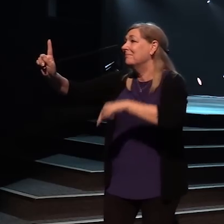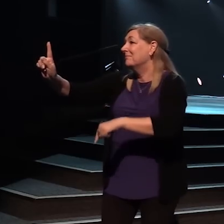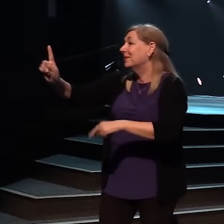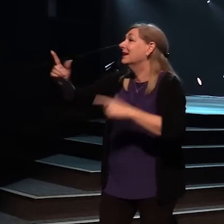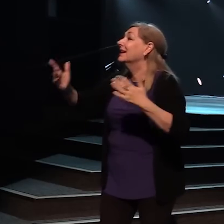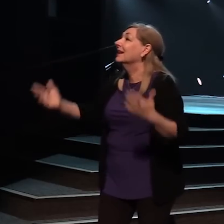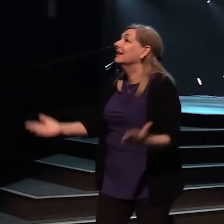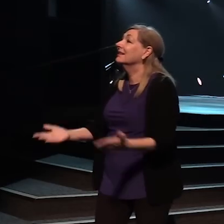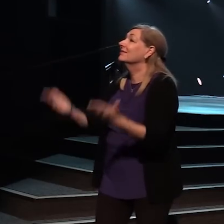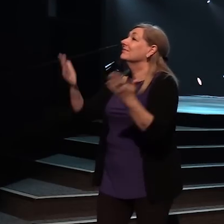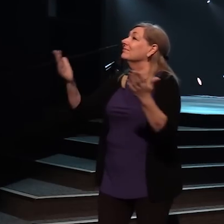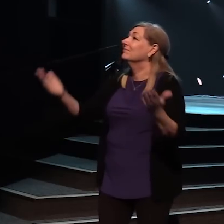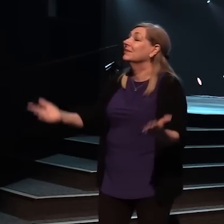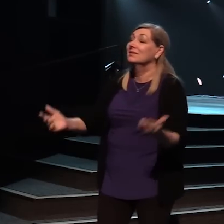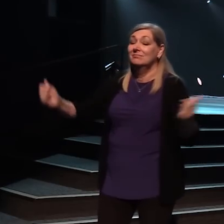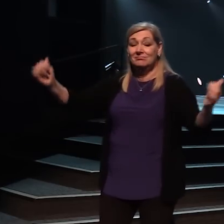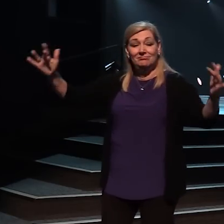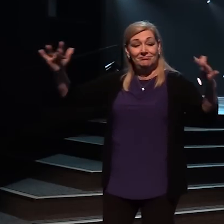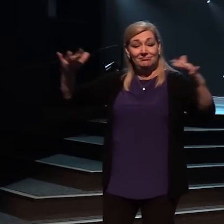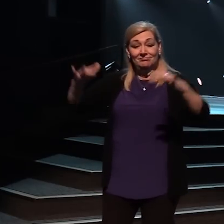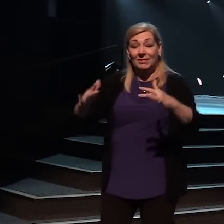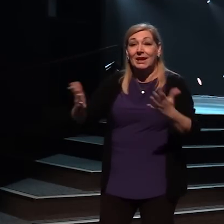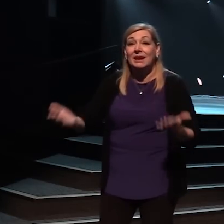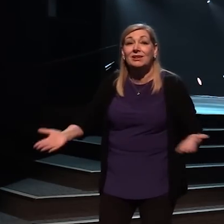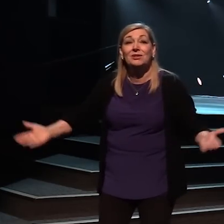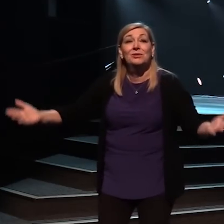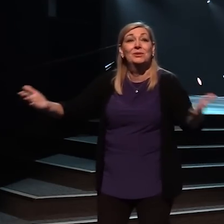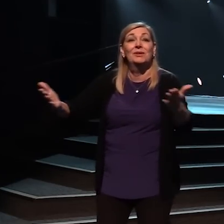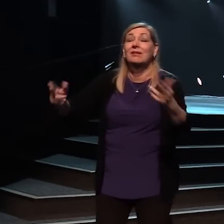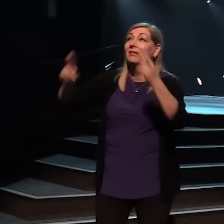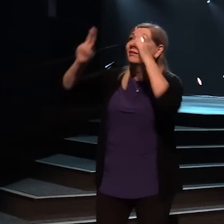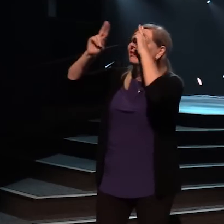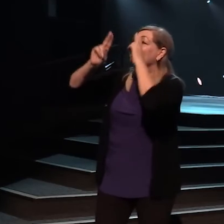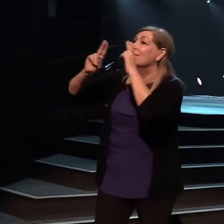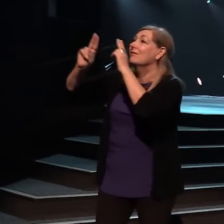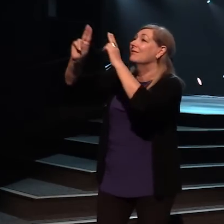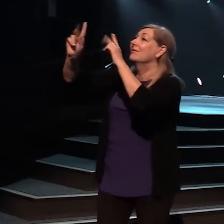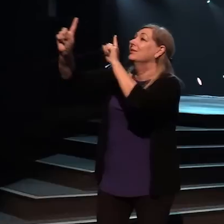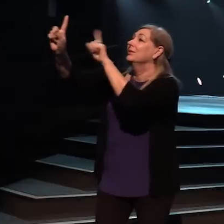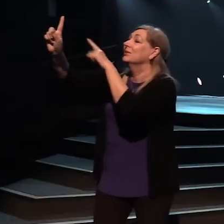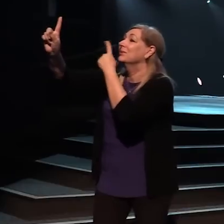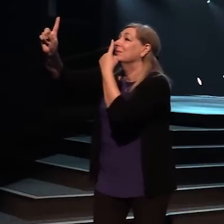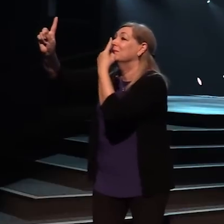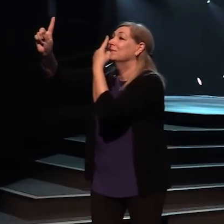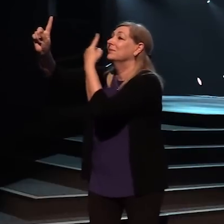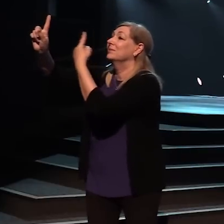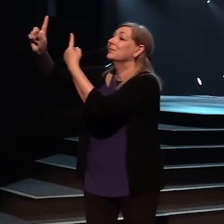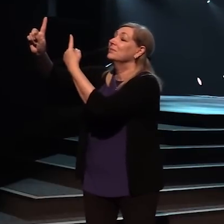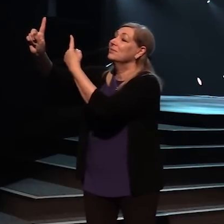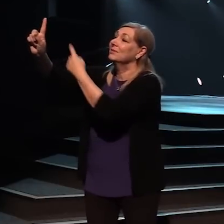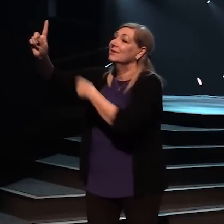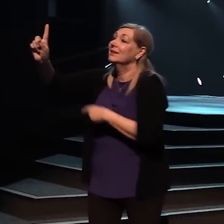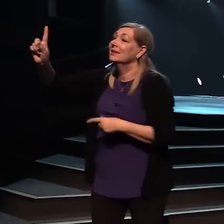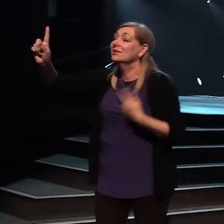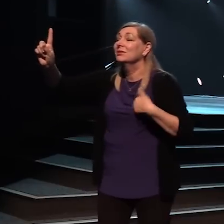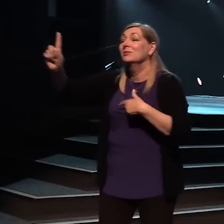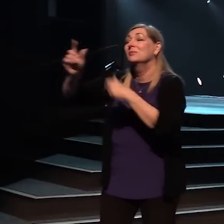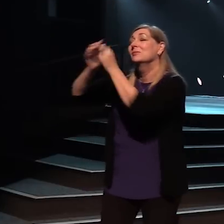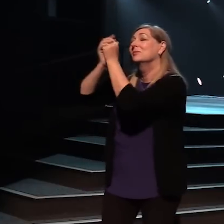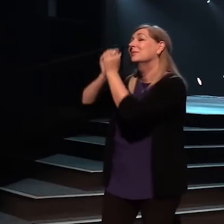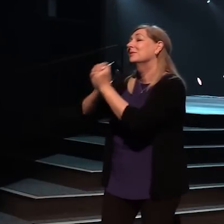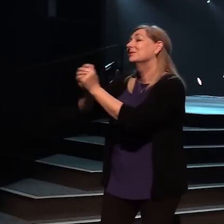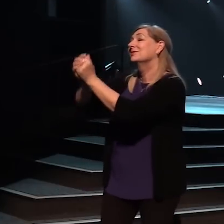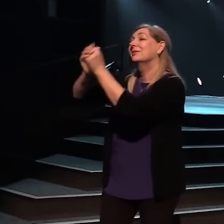We're gathered in this place to honor you As we have to worship